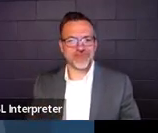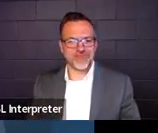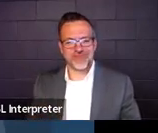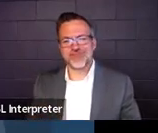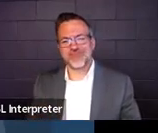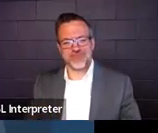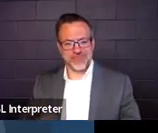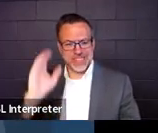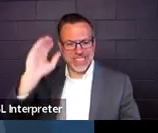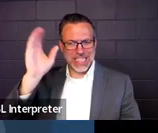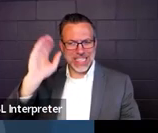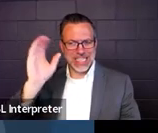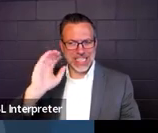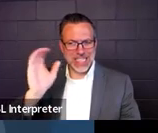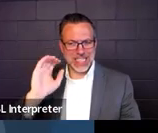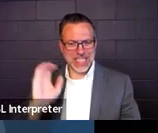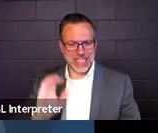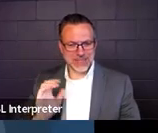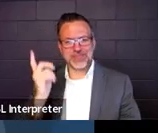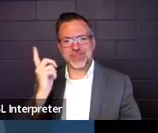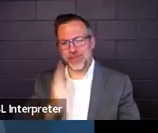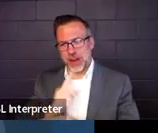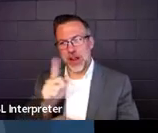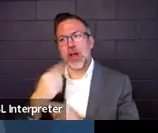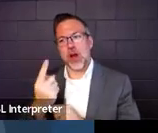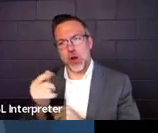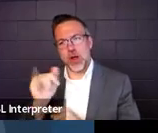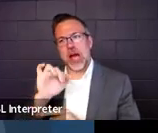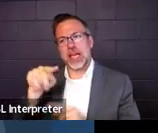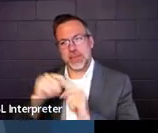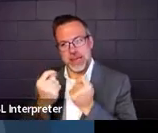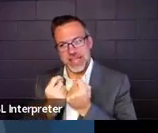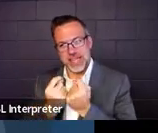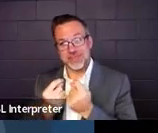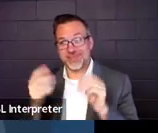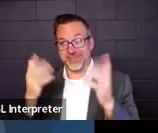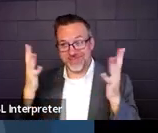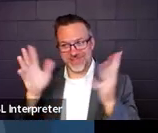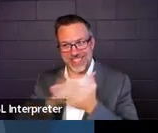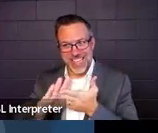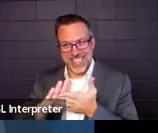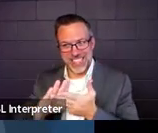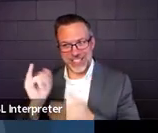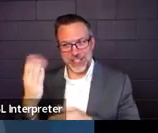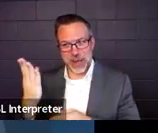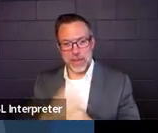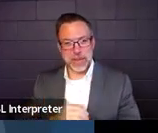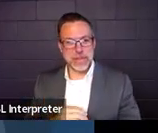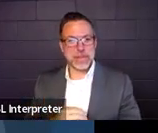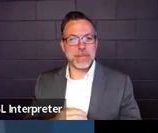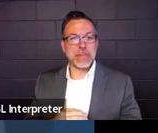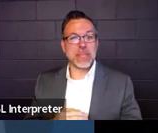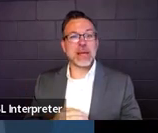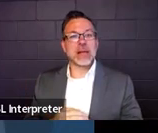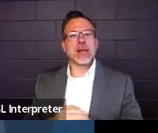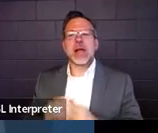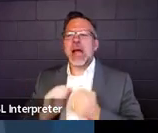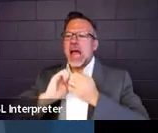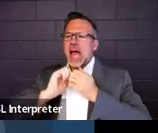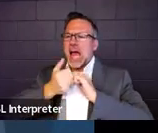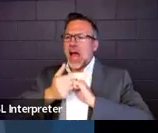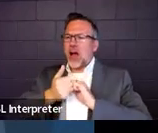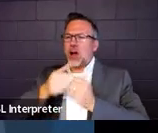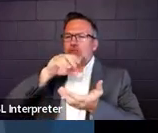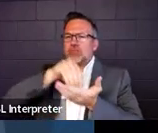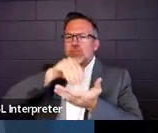Everybody's got it. It's only the IEP team. Nice. All right. How should I document